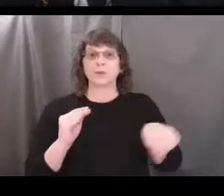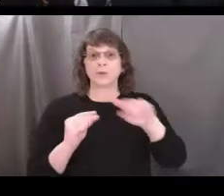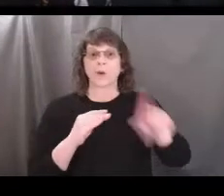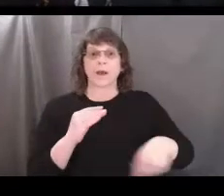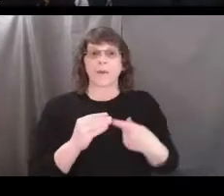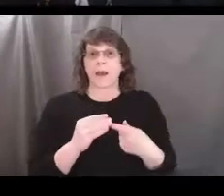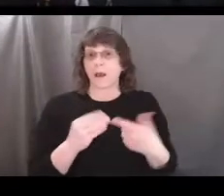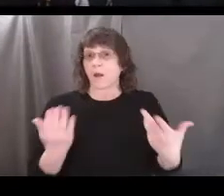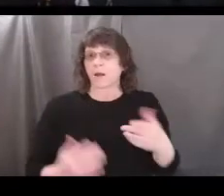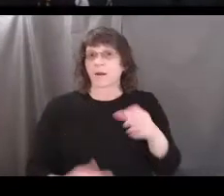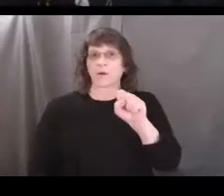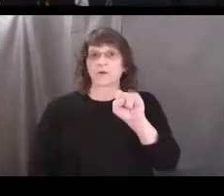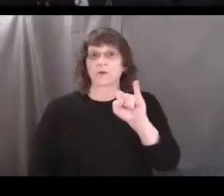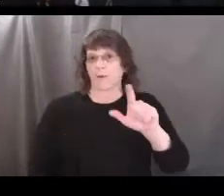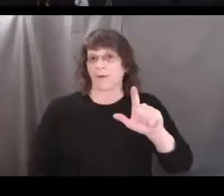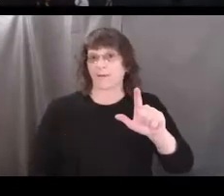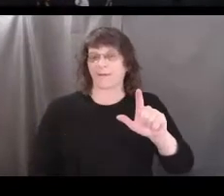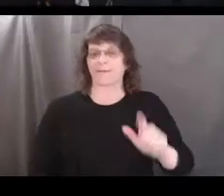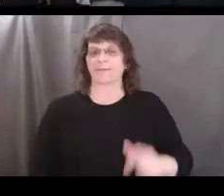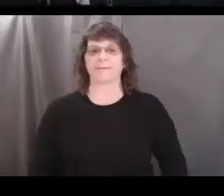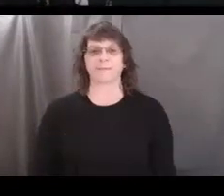about soil.